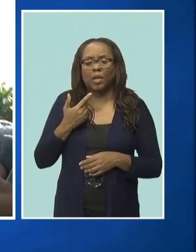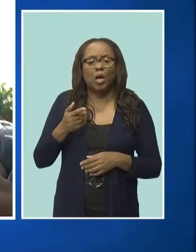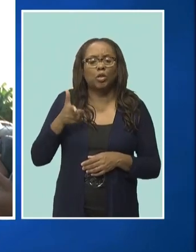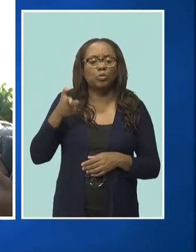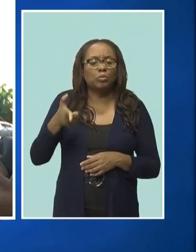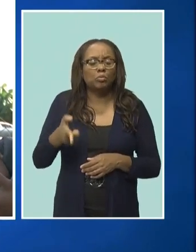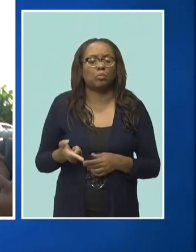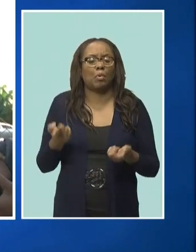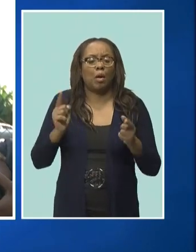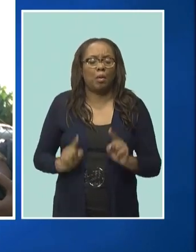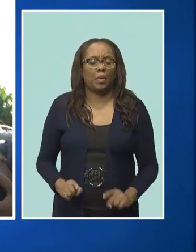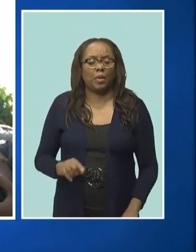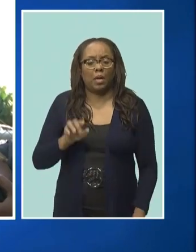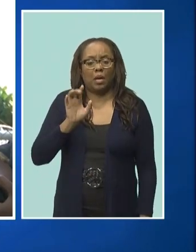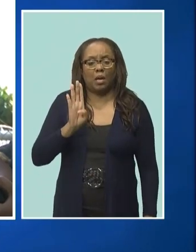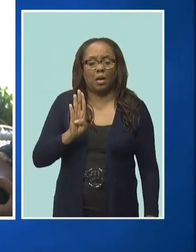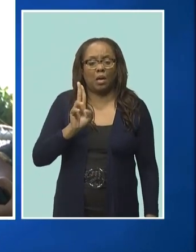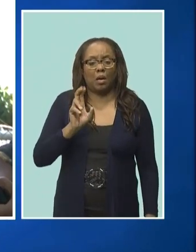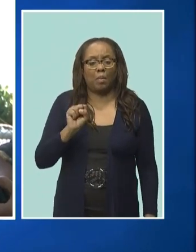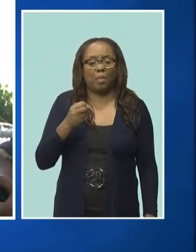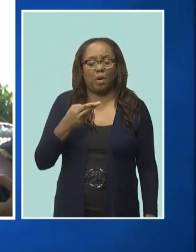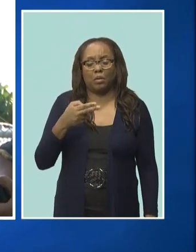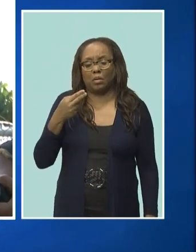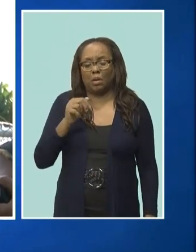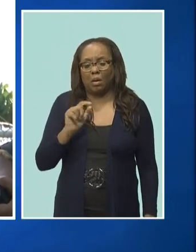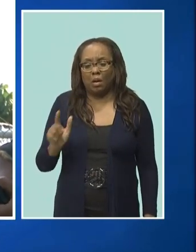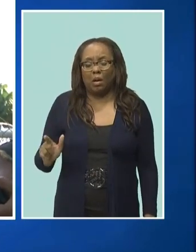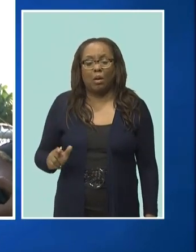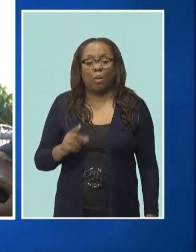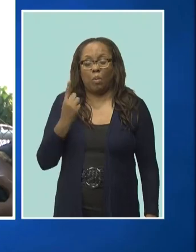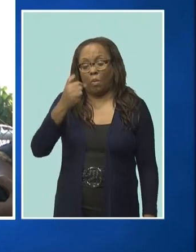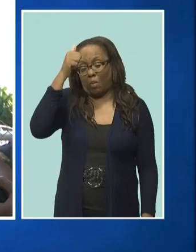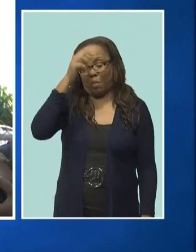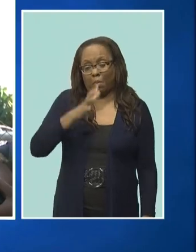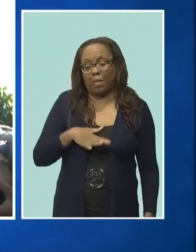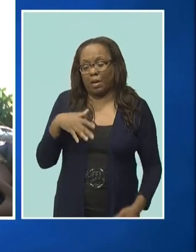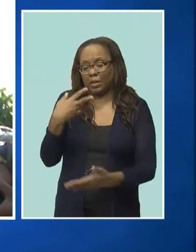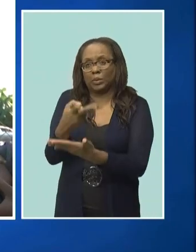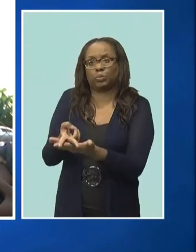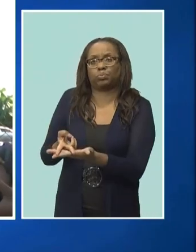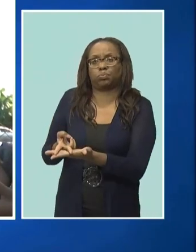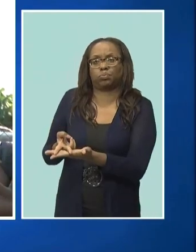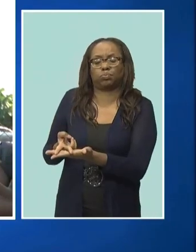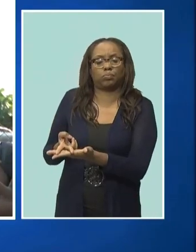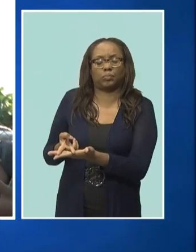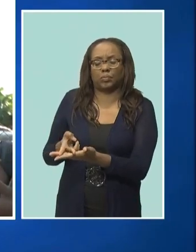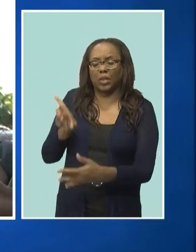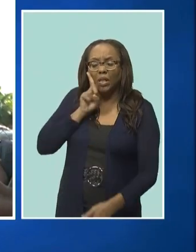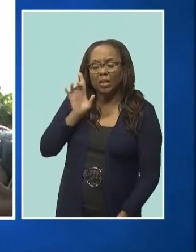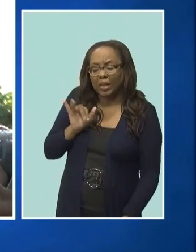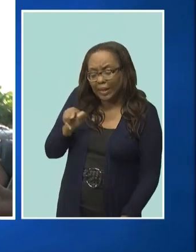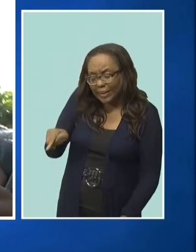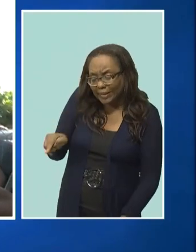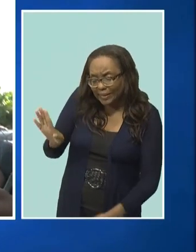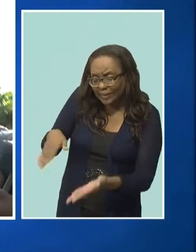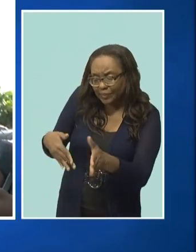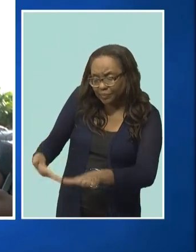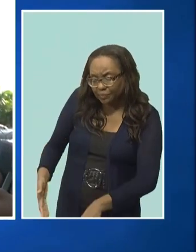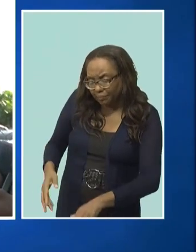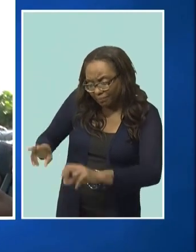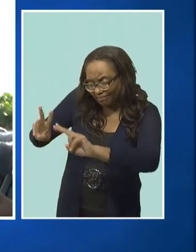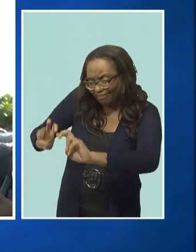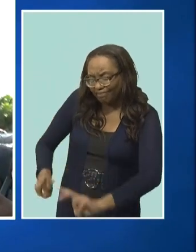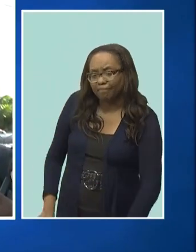and as a result, one man is lying motionless and appears to be dead. Police from the street, a police station, along with CID